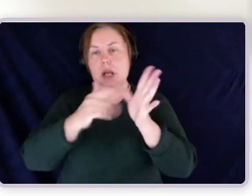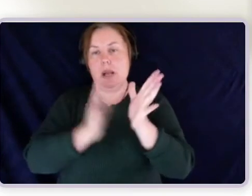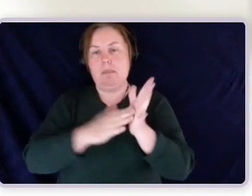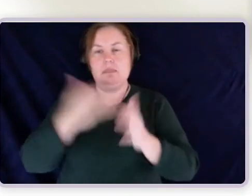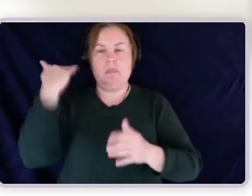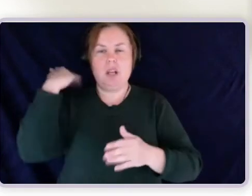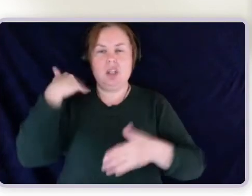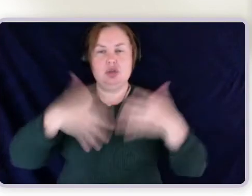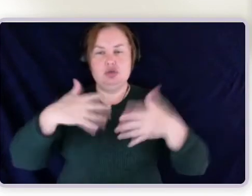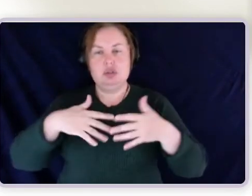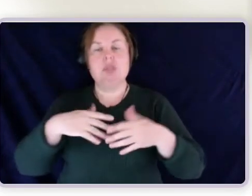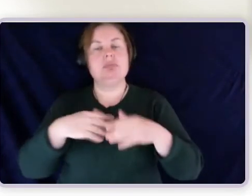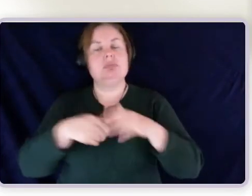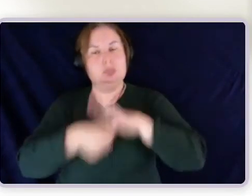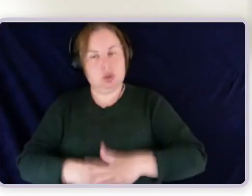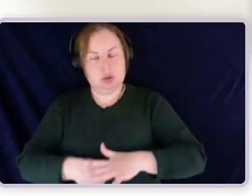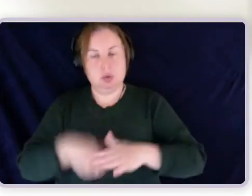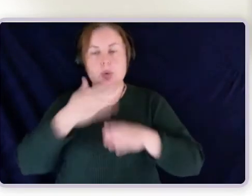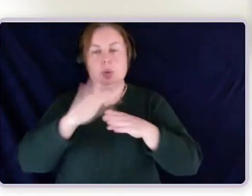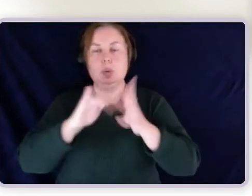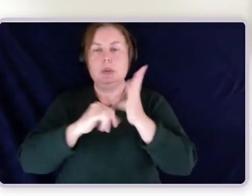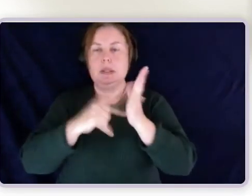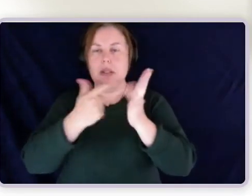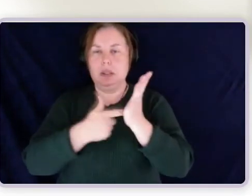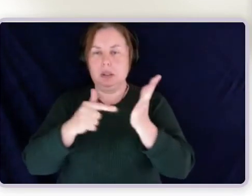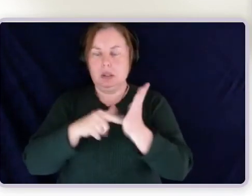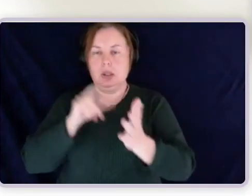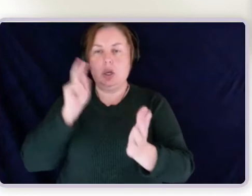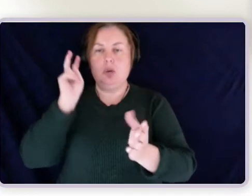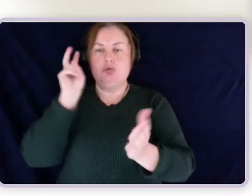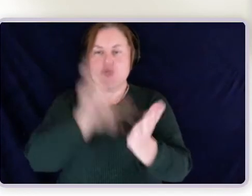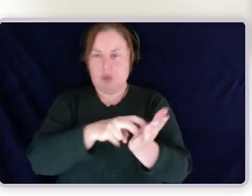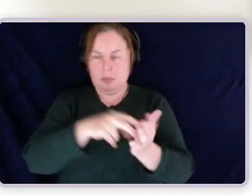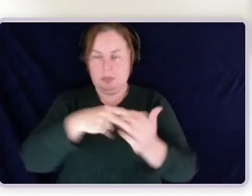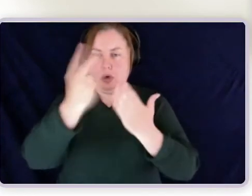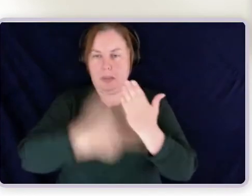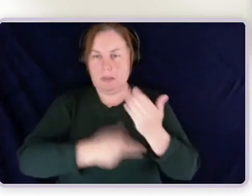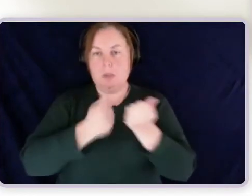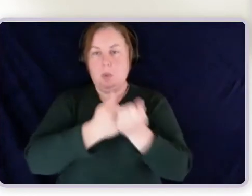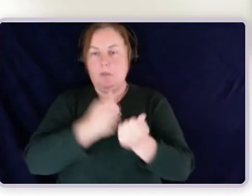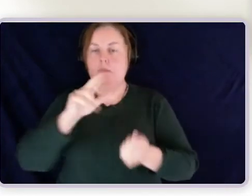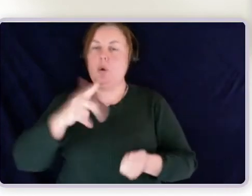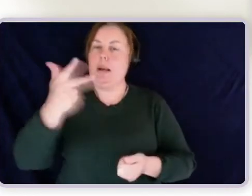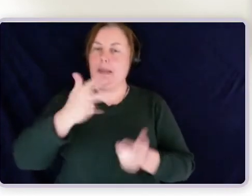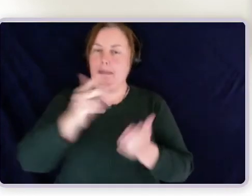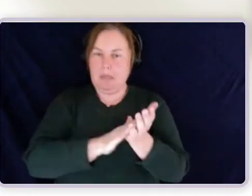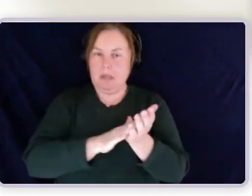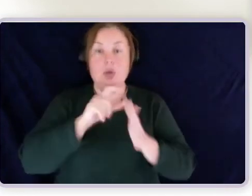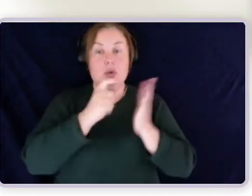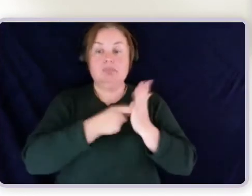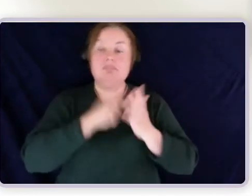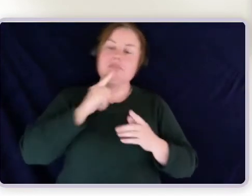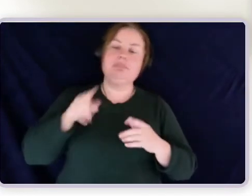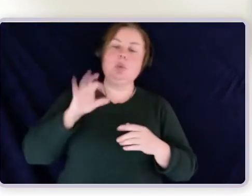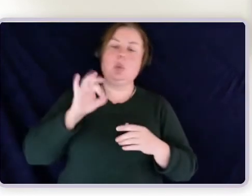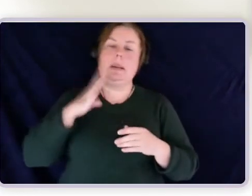He's been on Newstart and enrolled in a program of support for 18 months. Sam got a medical exemption for about six months because